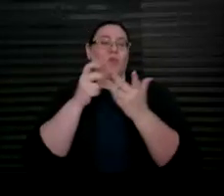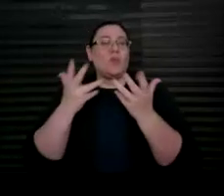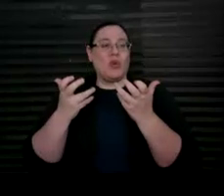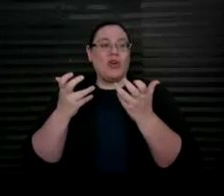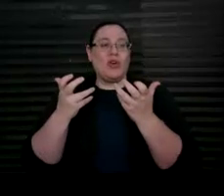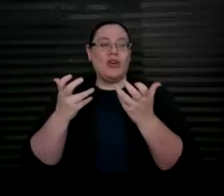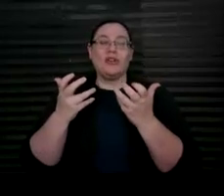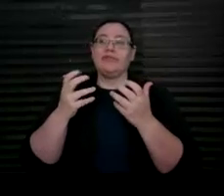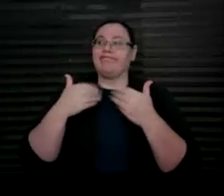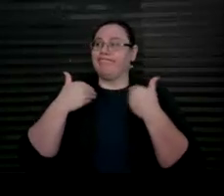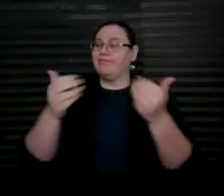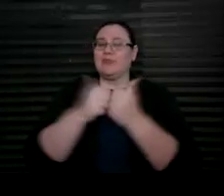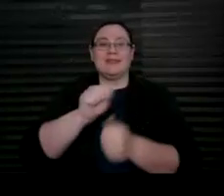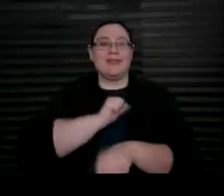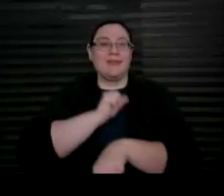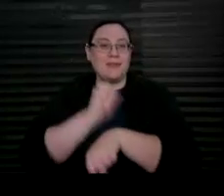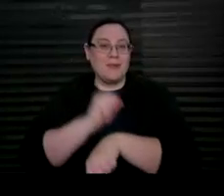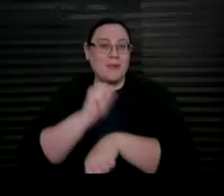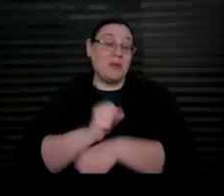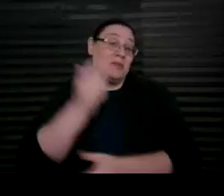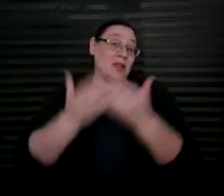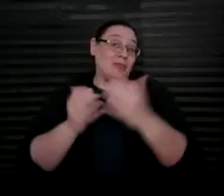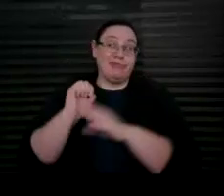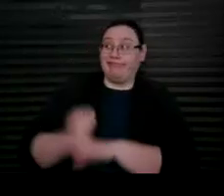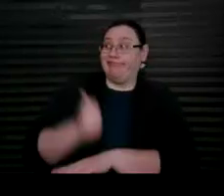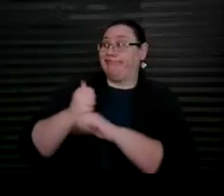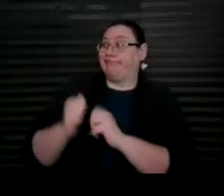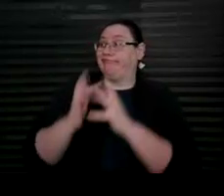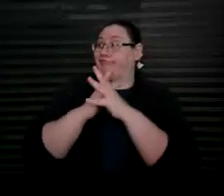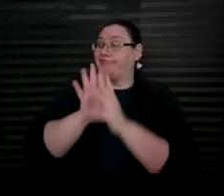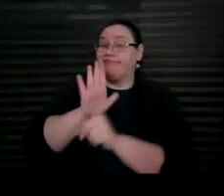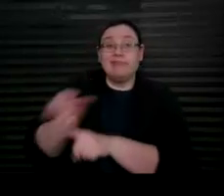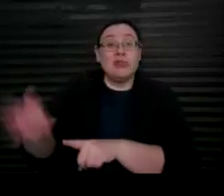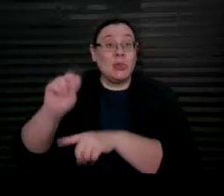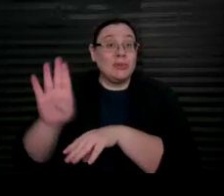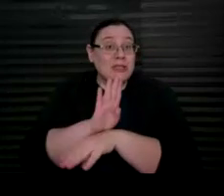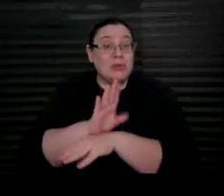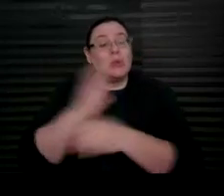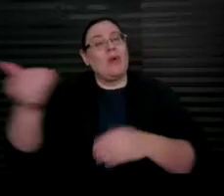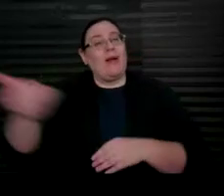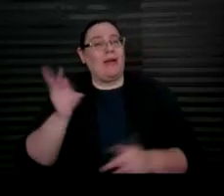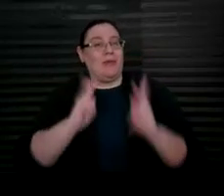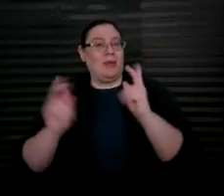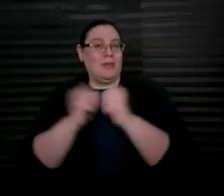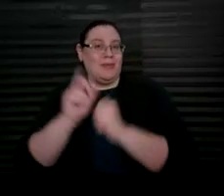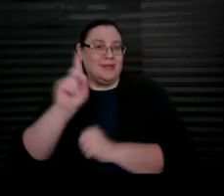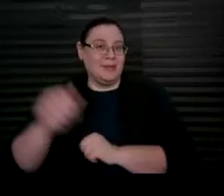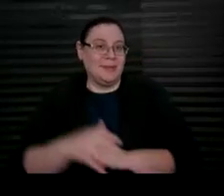self-employment and maybe start their own business and or hire people who have a disability.